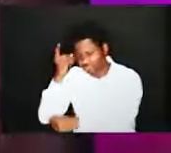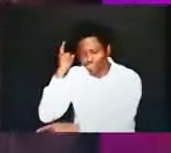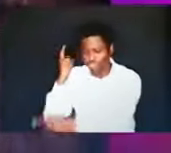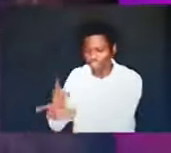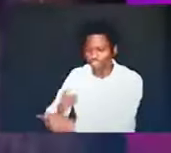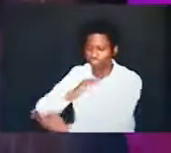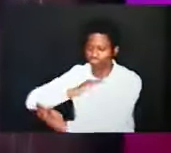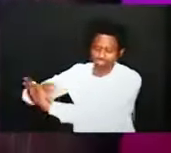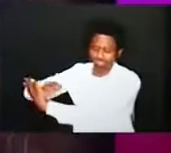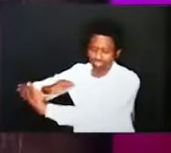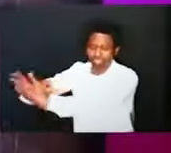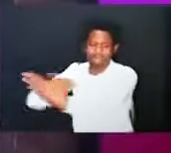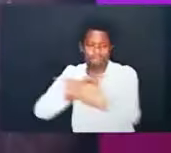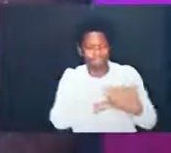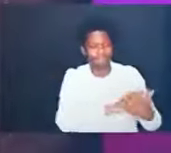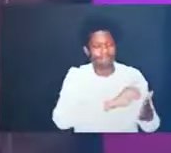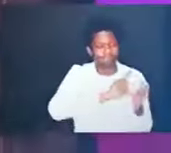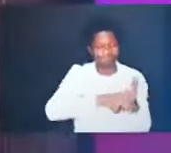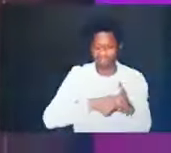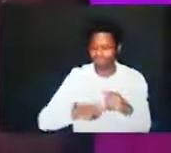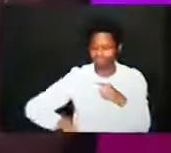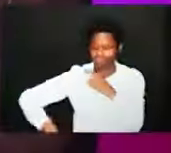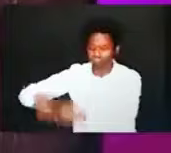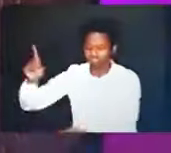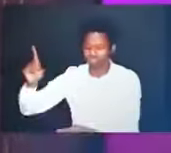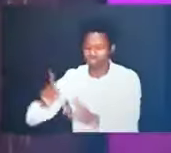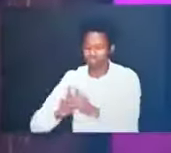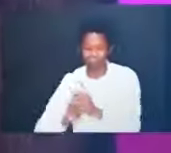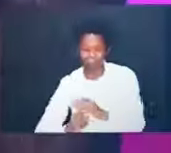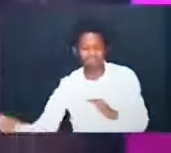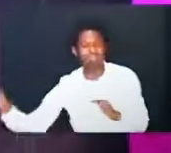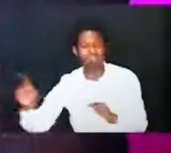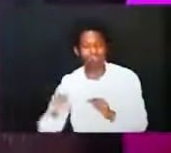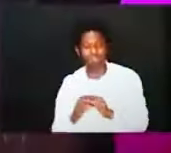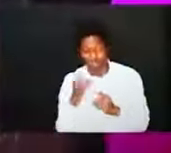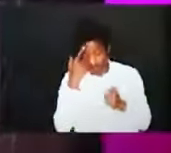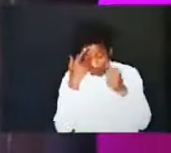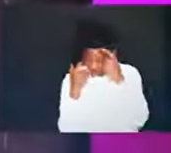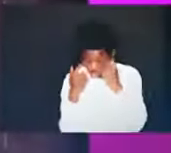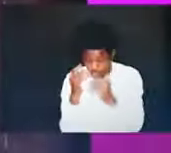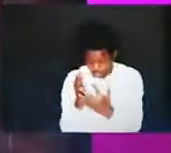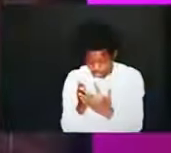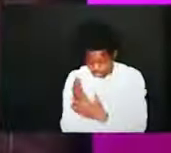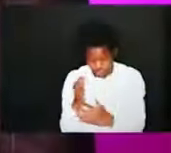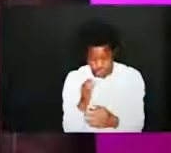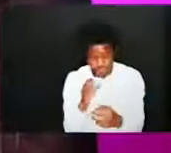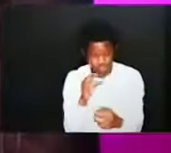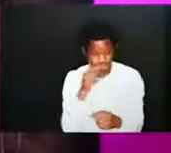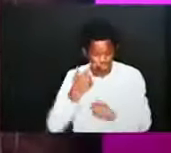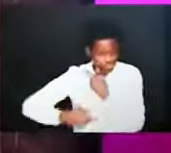and they will flee from us for by grace are you saved